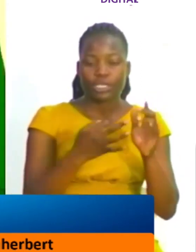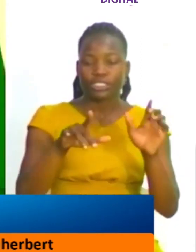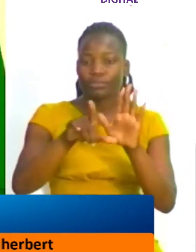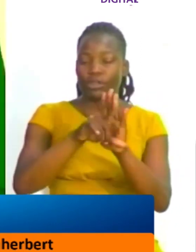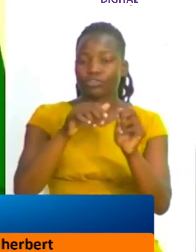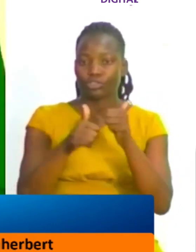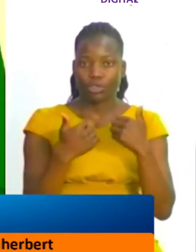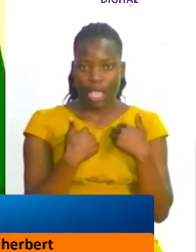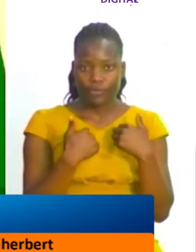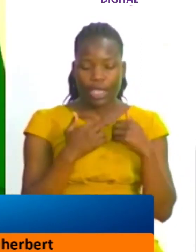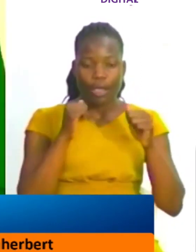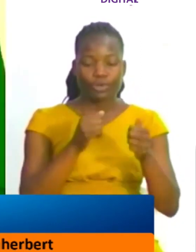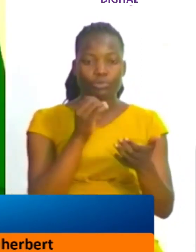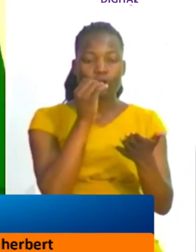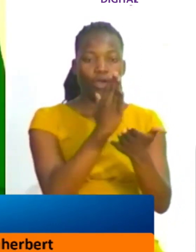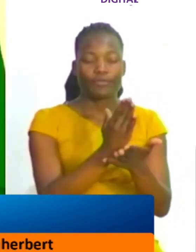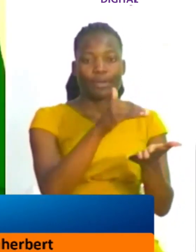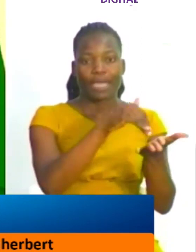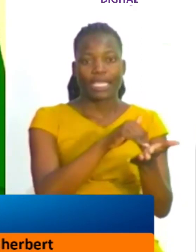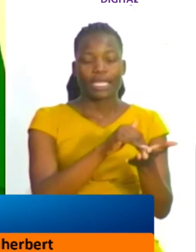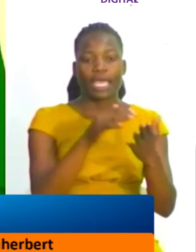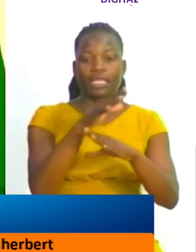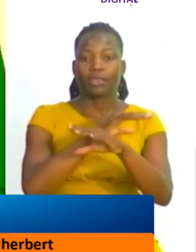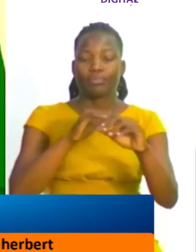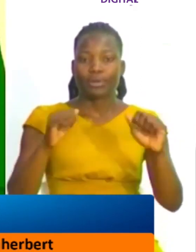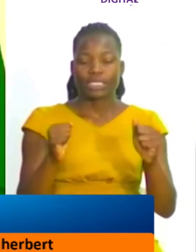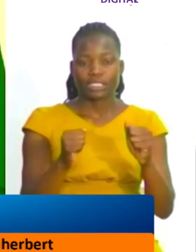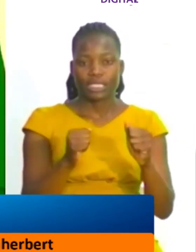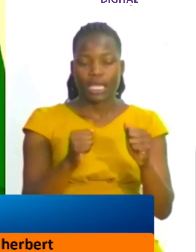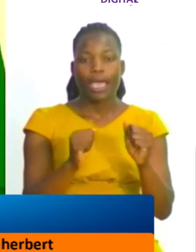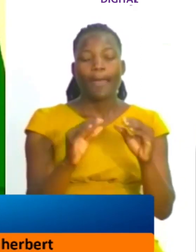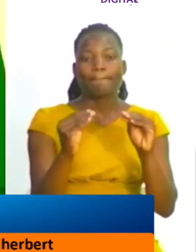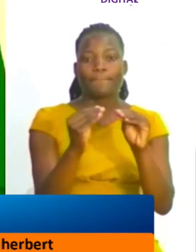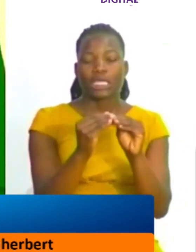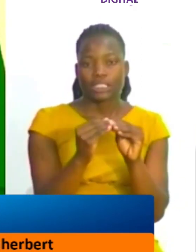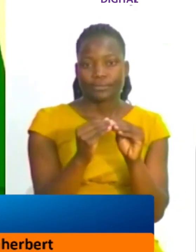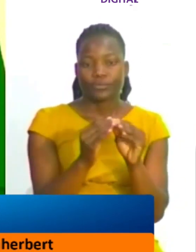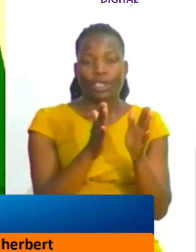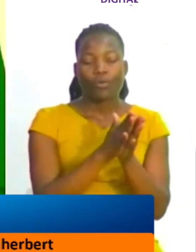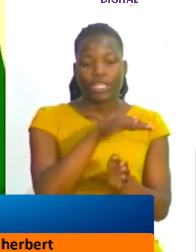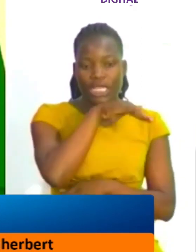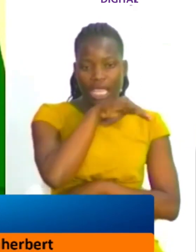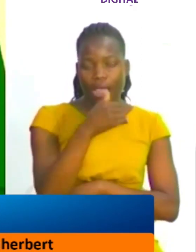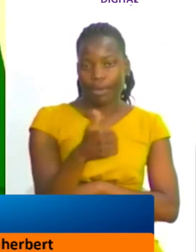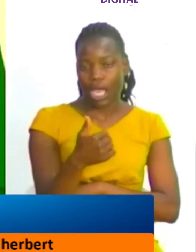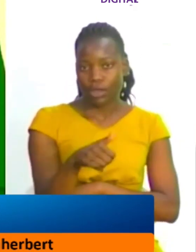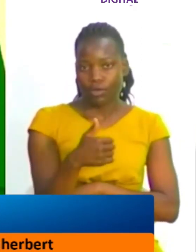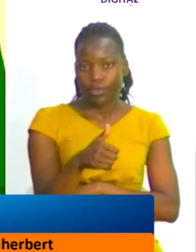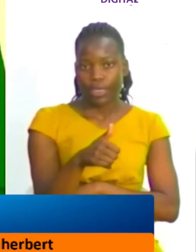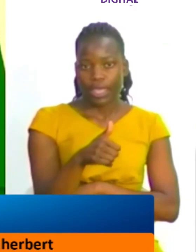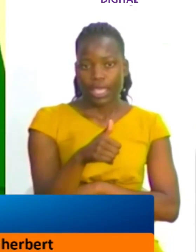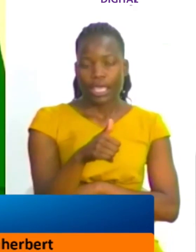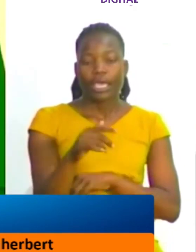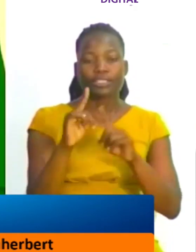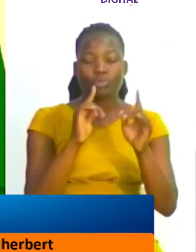there i can confirm the president has not even met with raila odinga he has not even